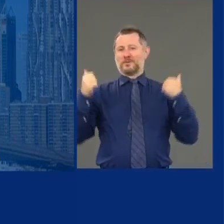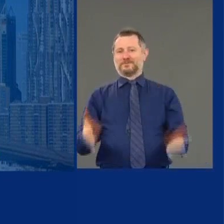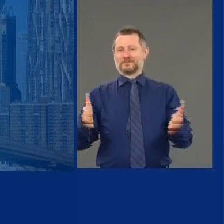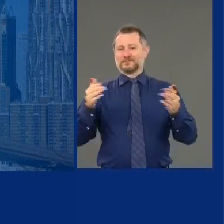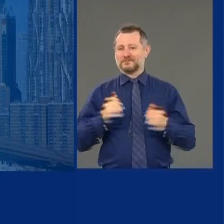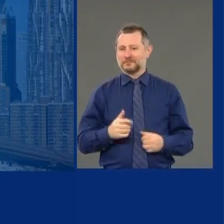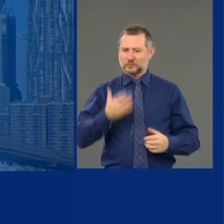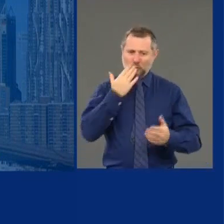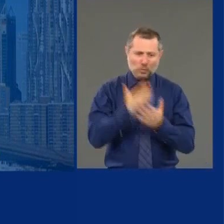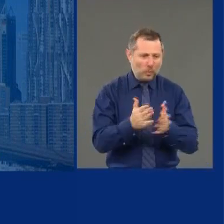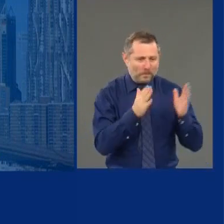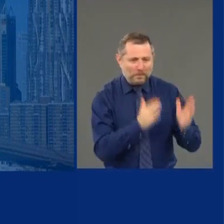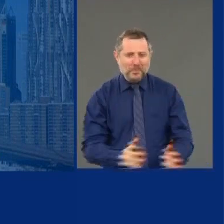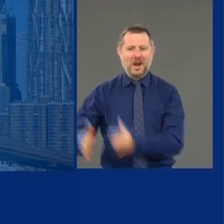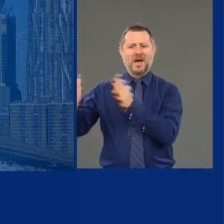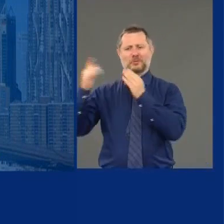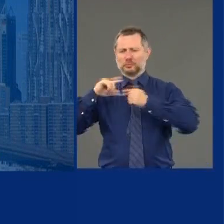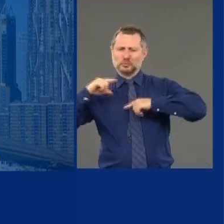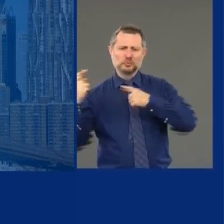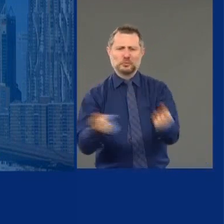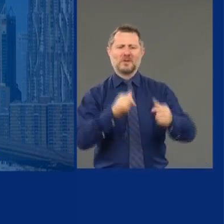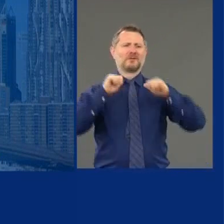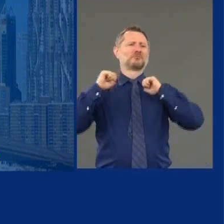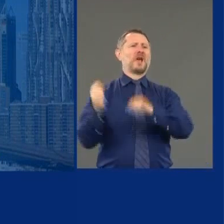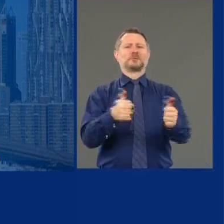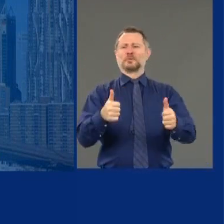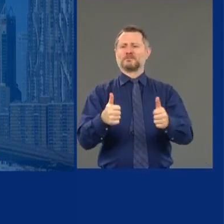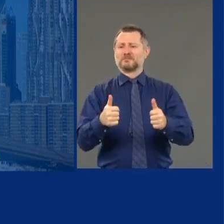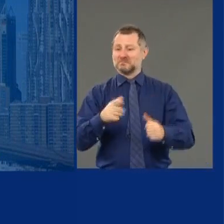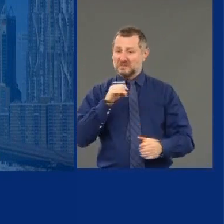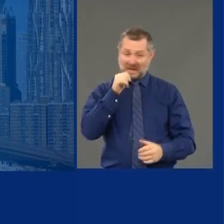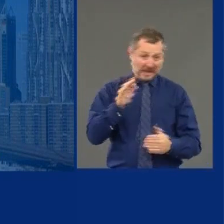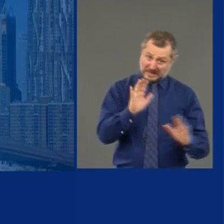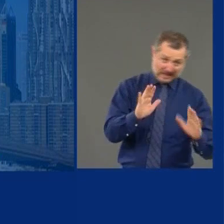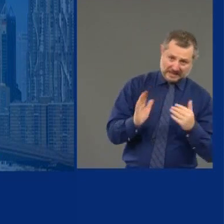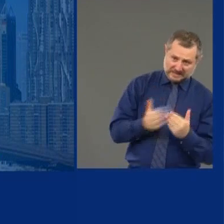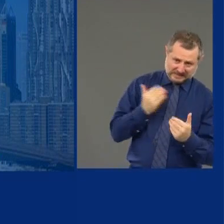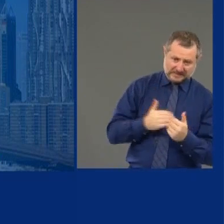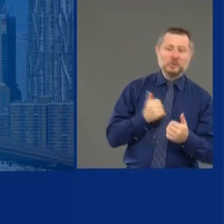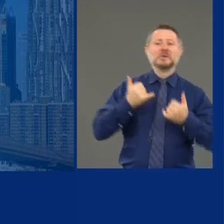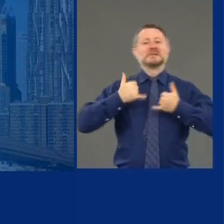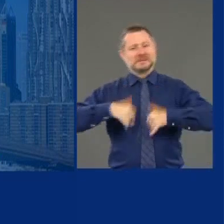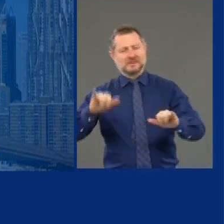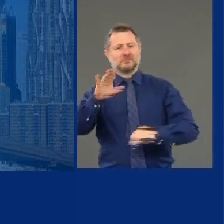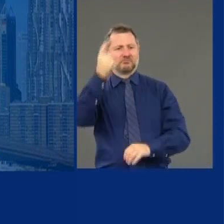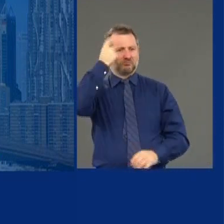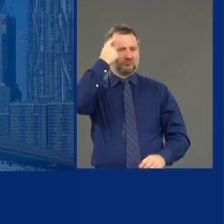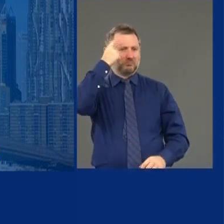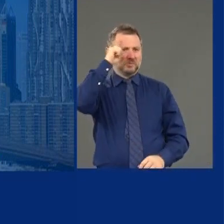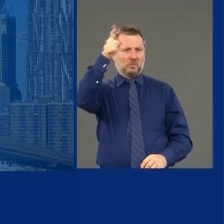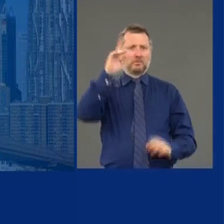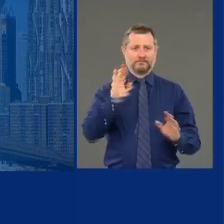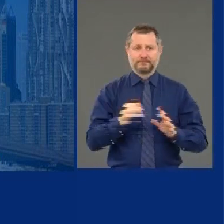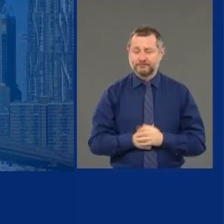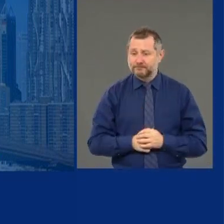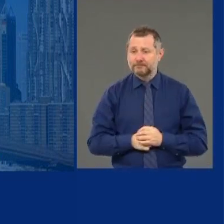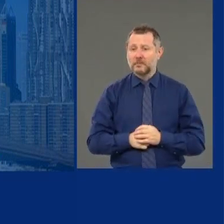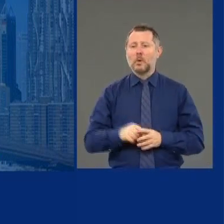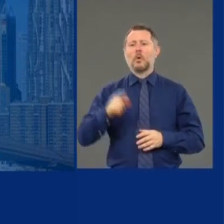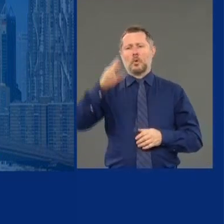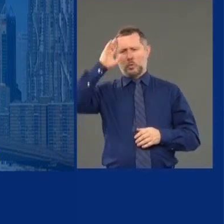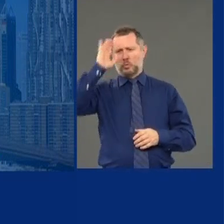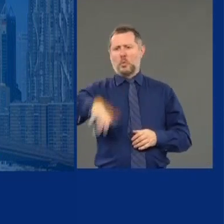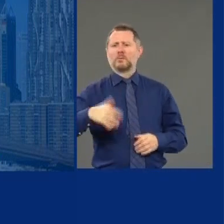this. We have been smart. It was hard, but we stayed smart. Because the question was never